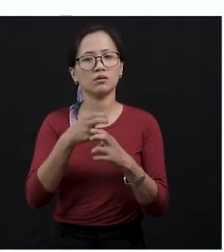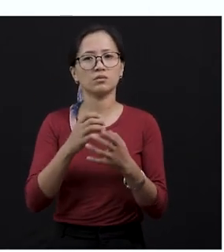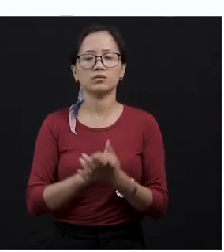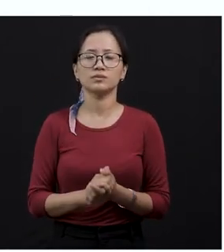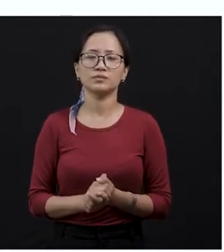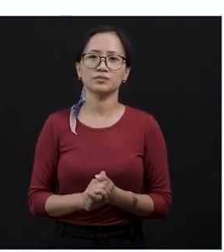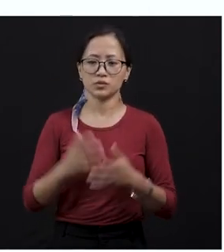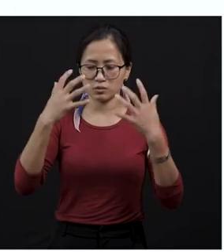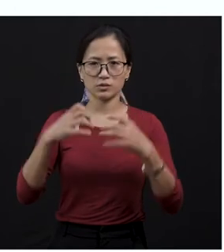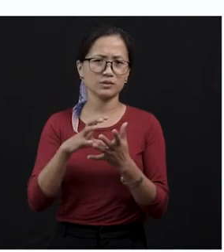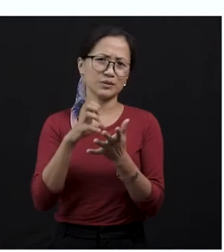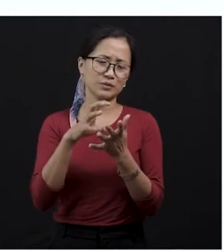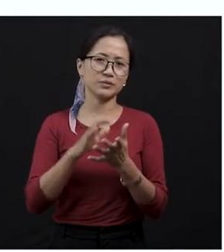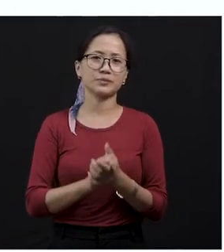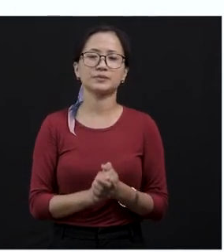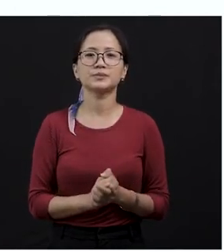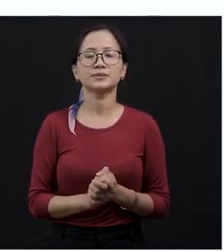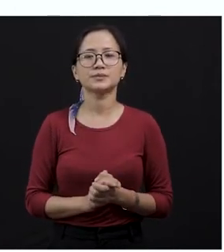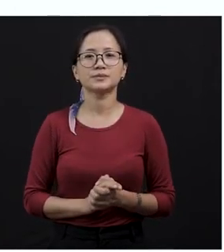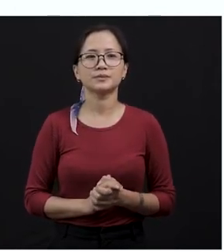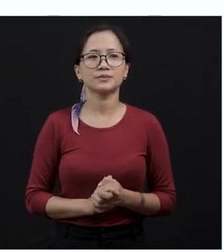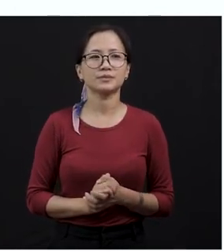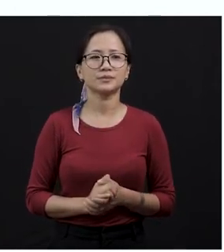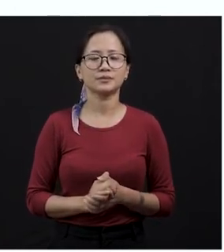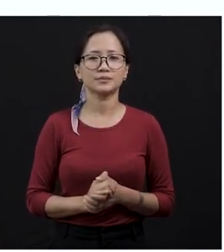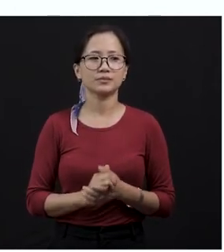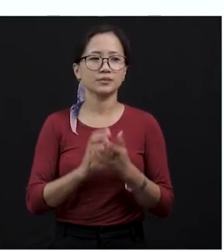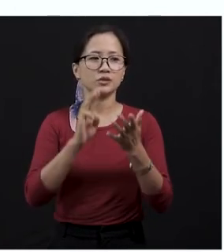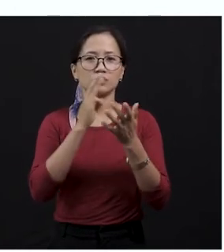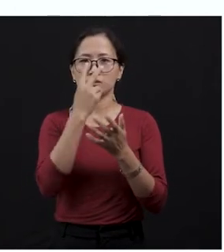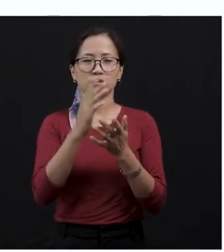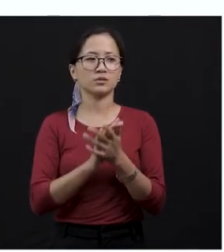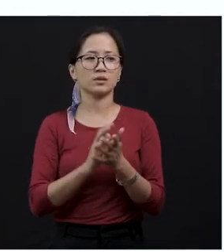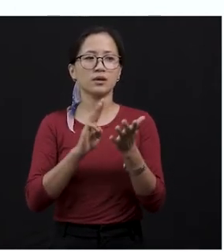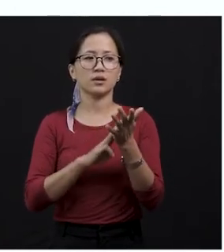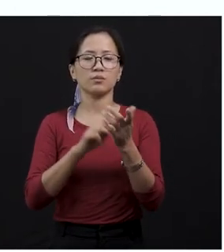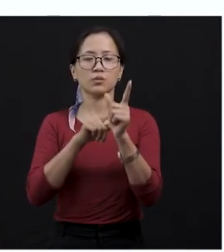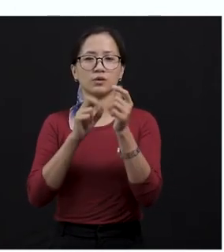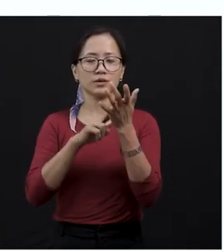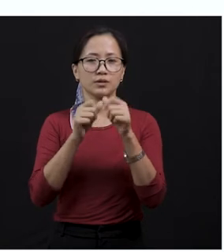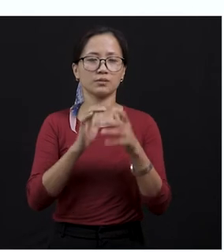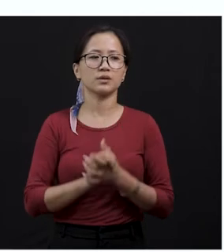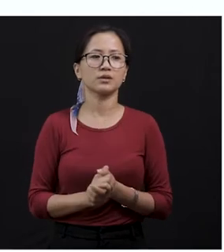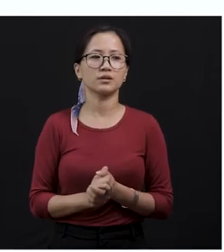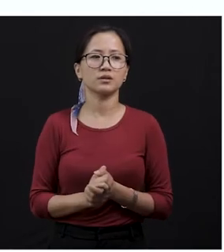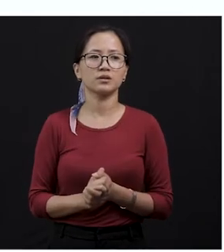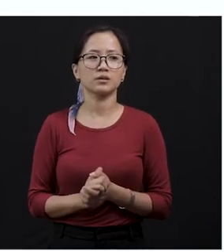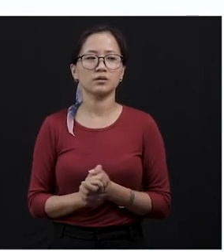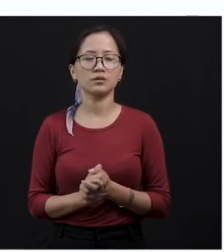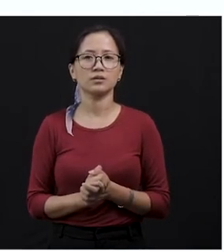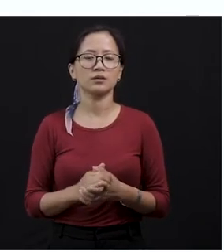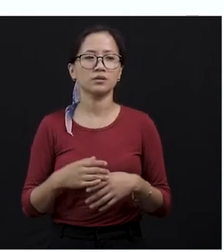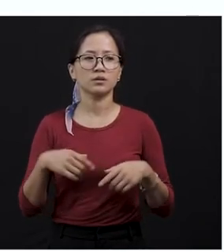unlike the cactuses that you have at home. And so, this is a miner. I'm showing you this picture for you to understand the story better.